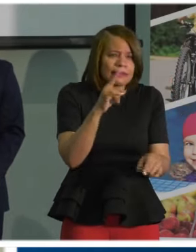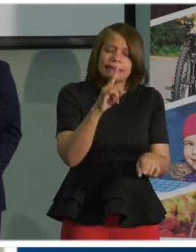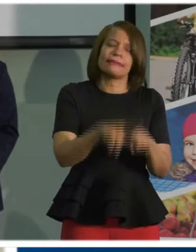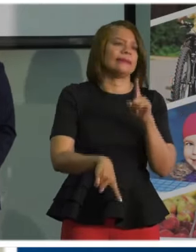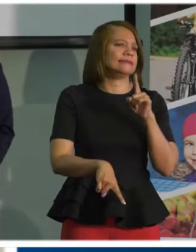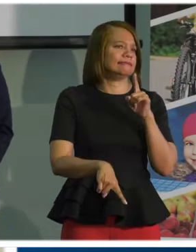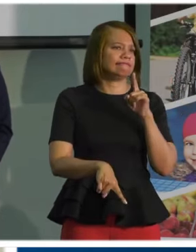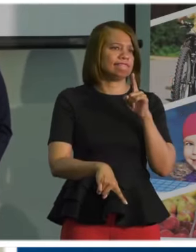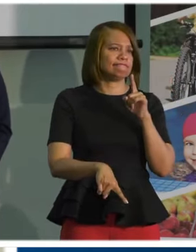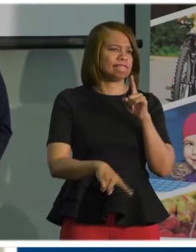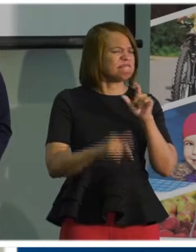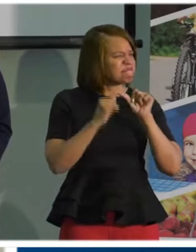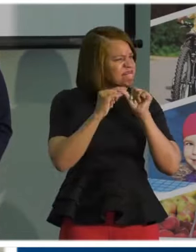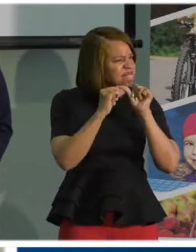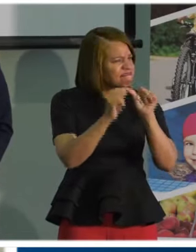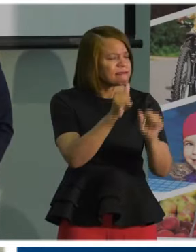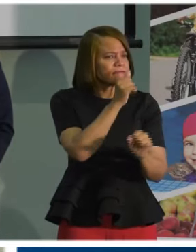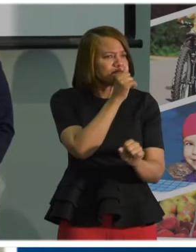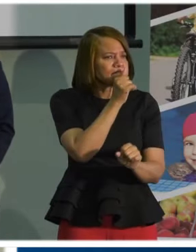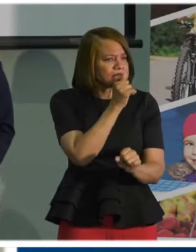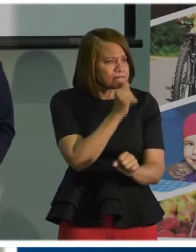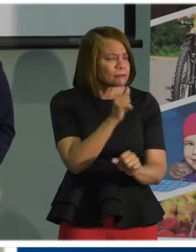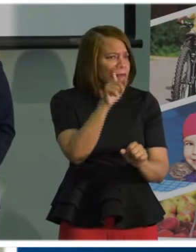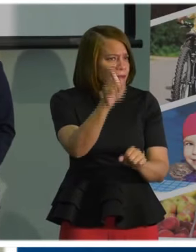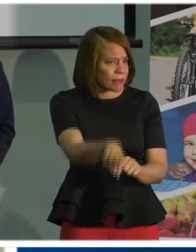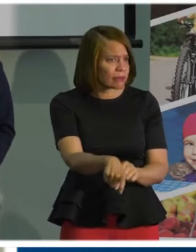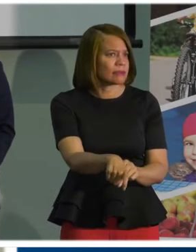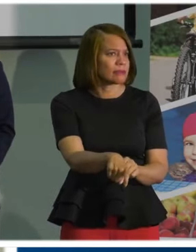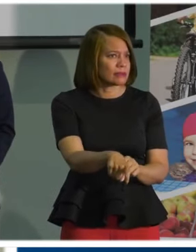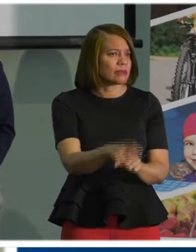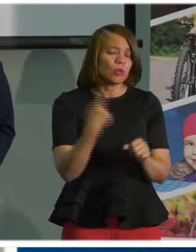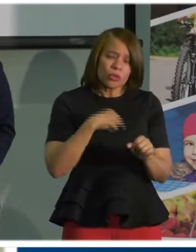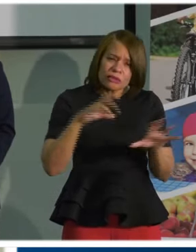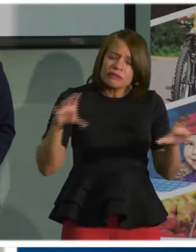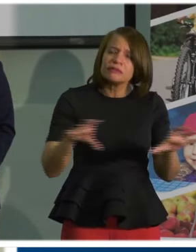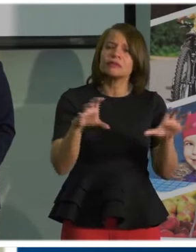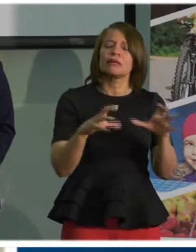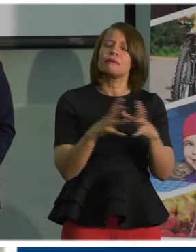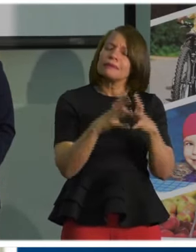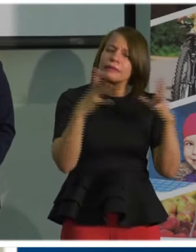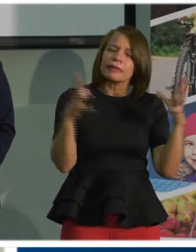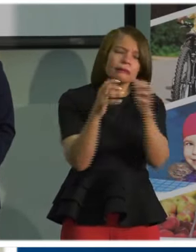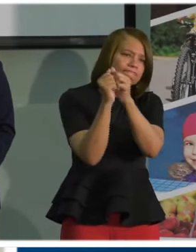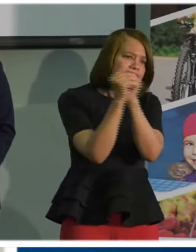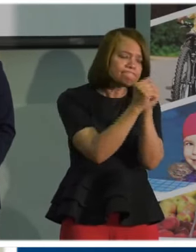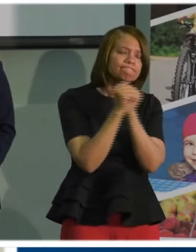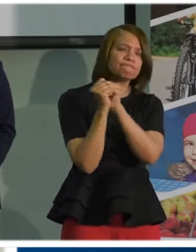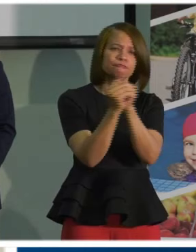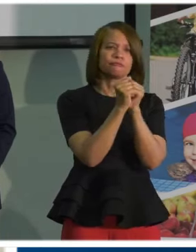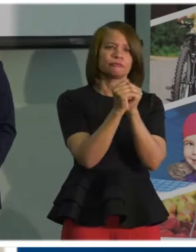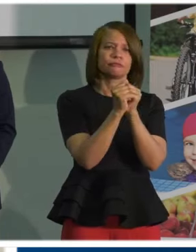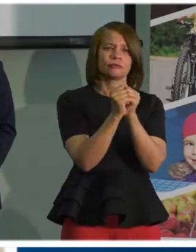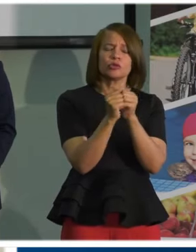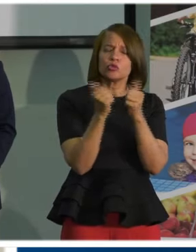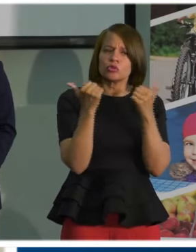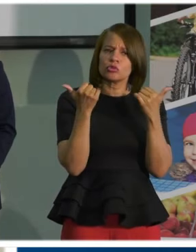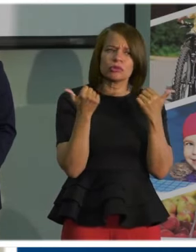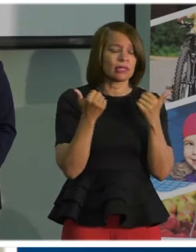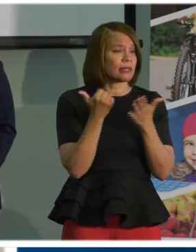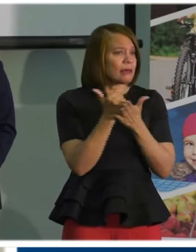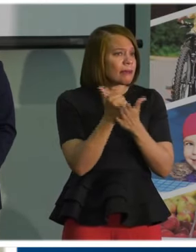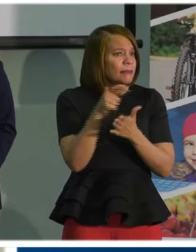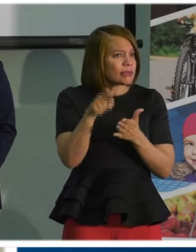done so much together as a community to slow the spread and to put our neighbors'